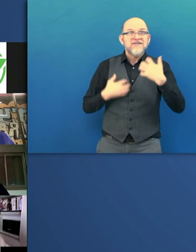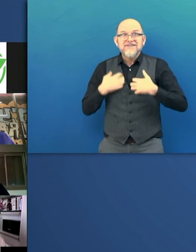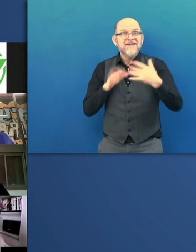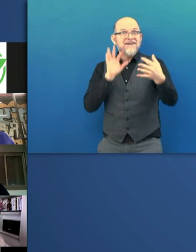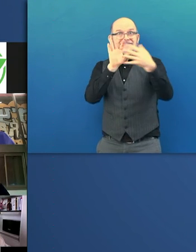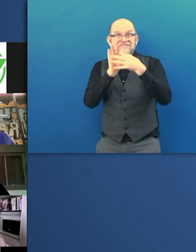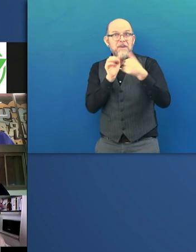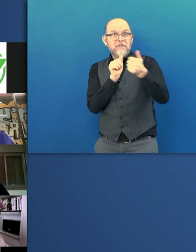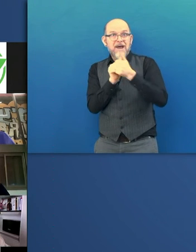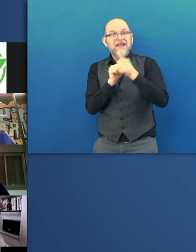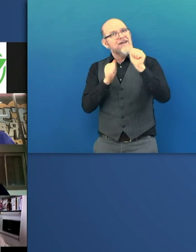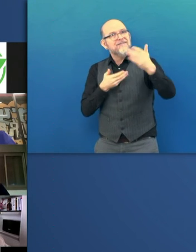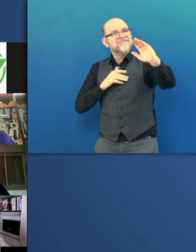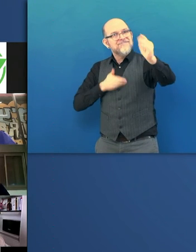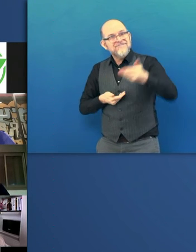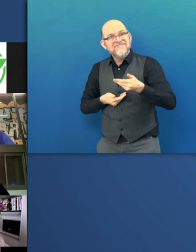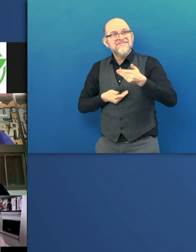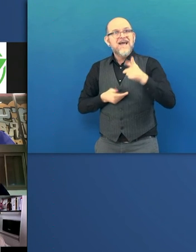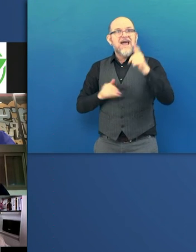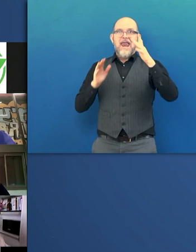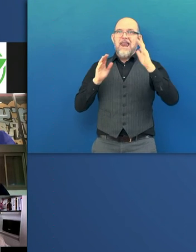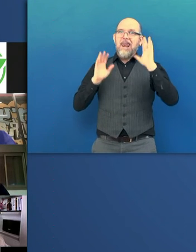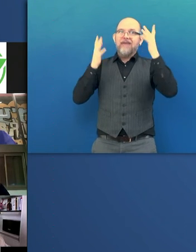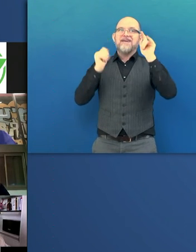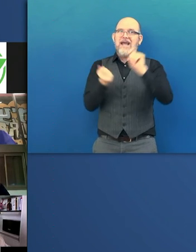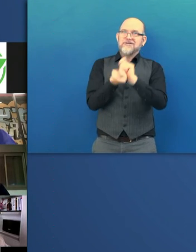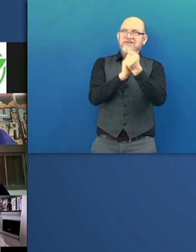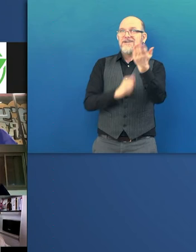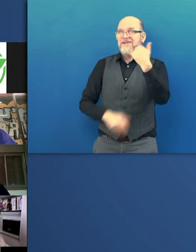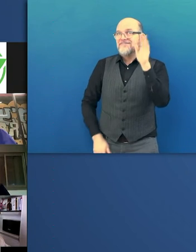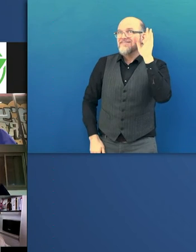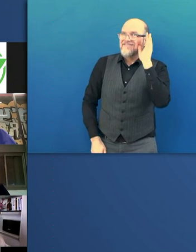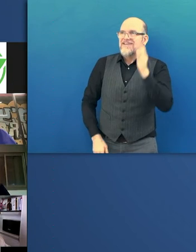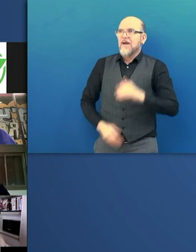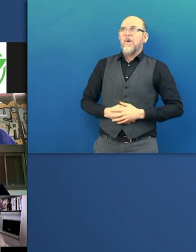and help us change your life. And I thank you for listening. I'm happy to be here. Thank you so much.